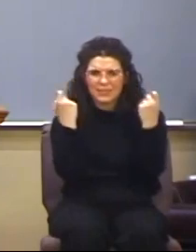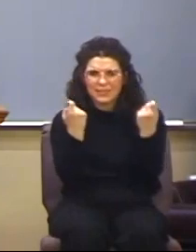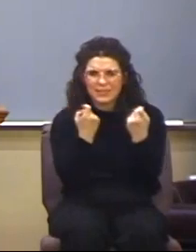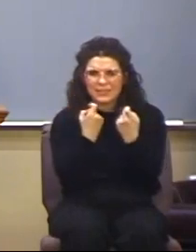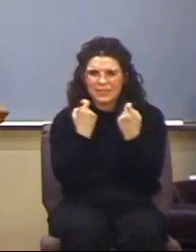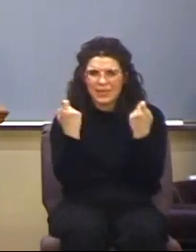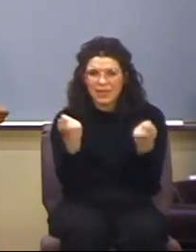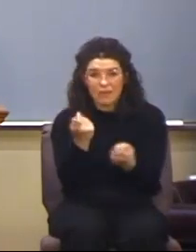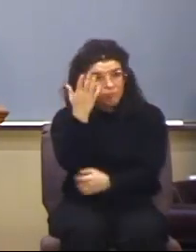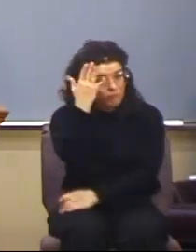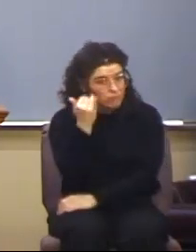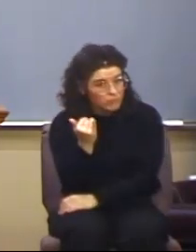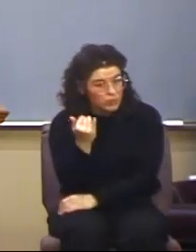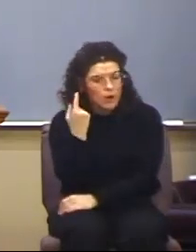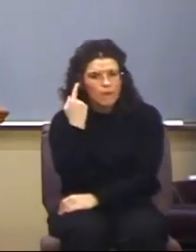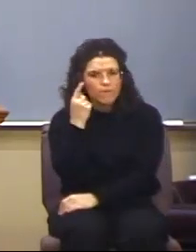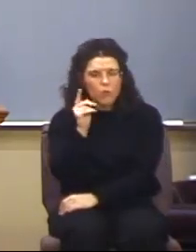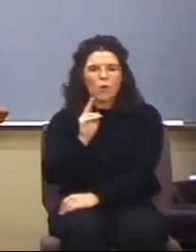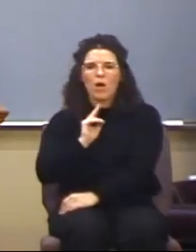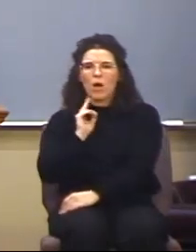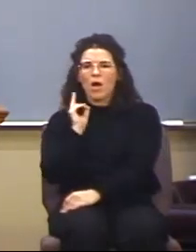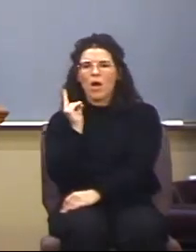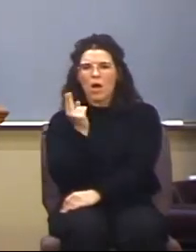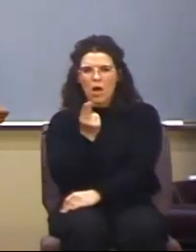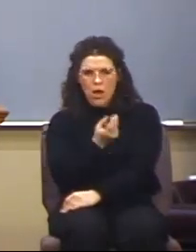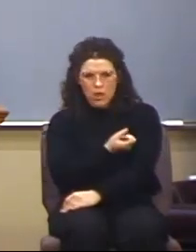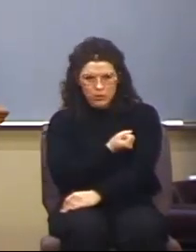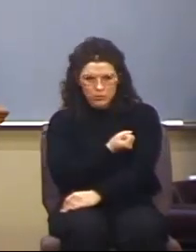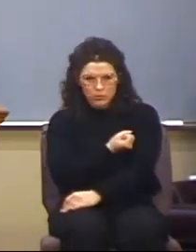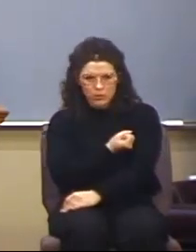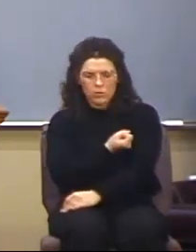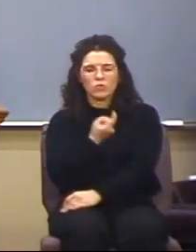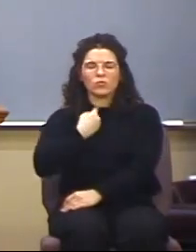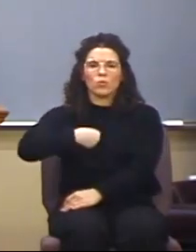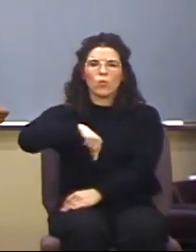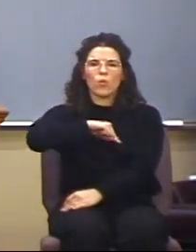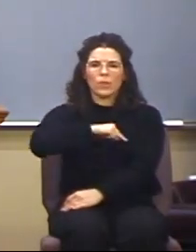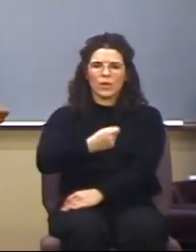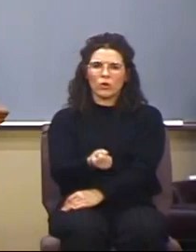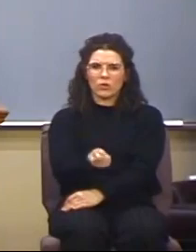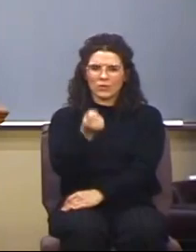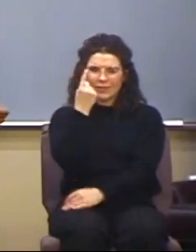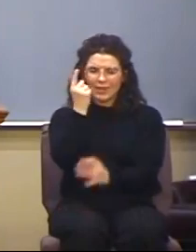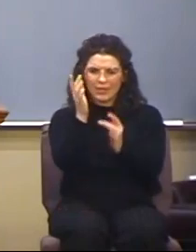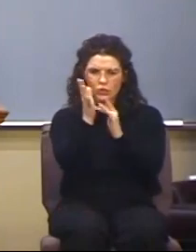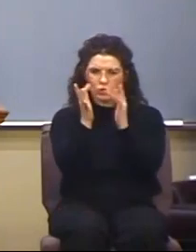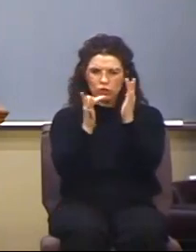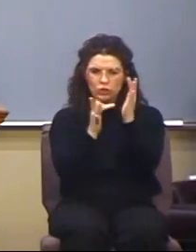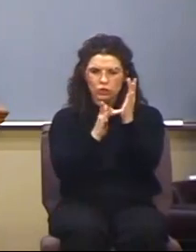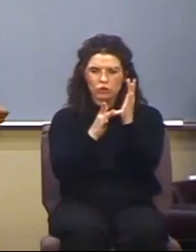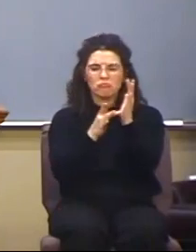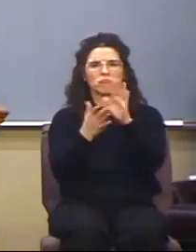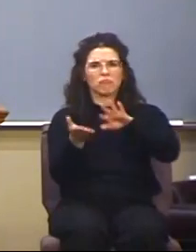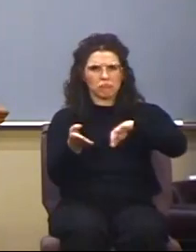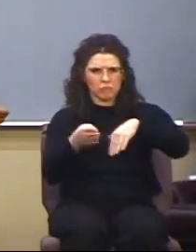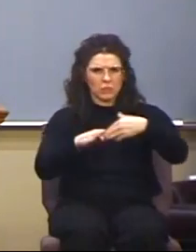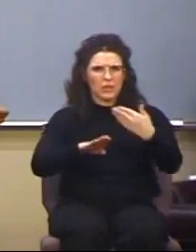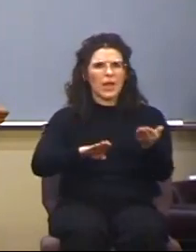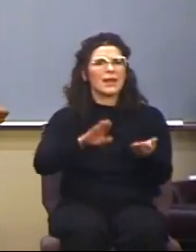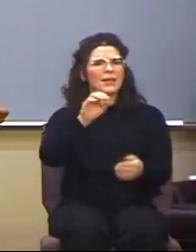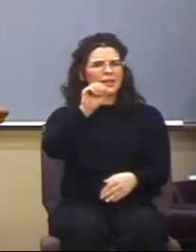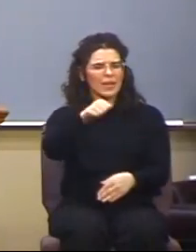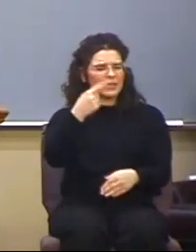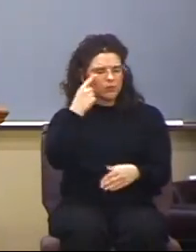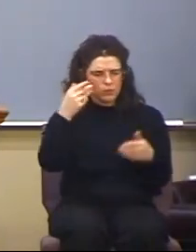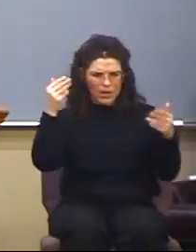that the Lord Jesus, He did die as an object of God's curse. But what's the difference between Jesus